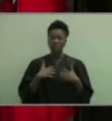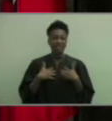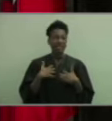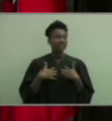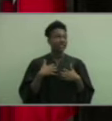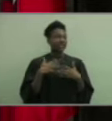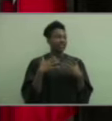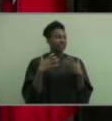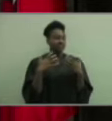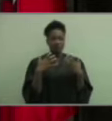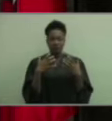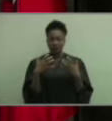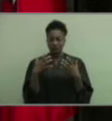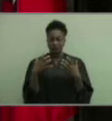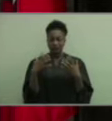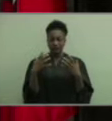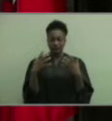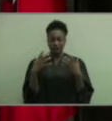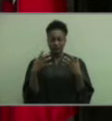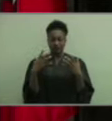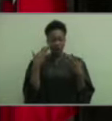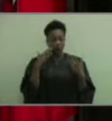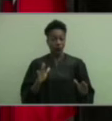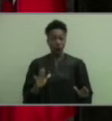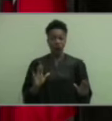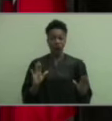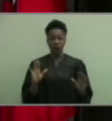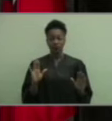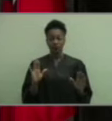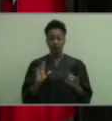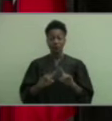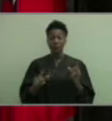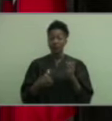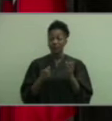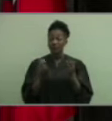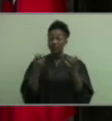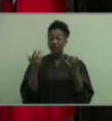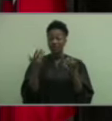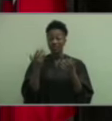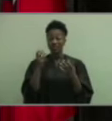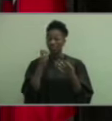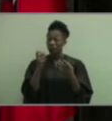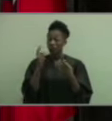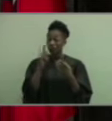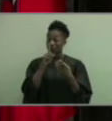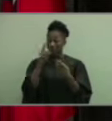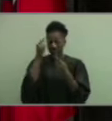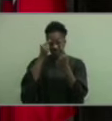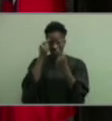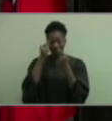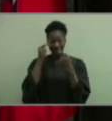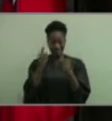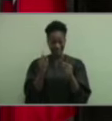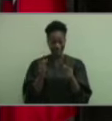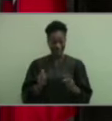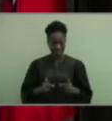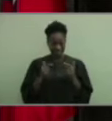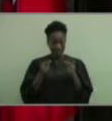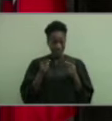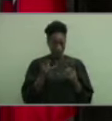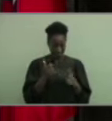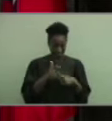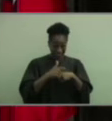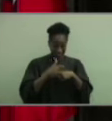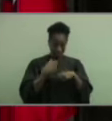panic. However, one thing is for sure that many of us do not usually consider. Living through this time of hardship